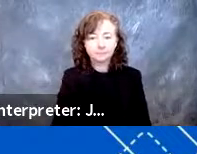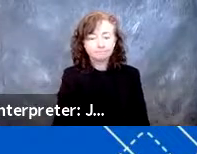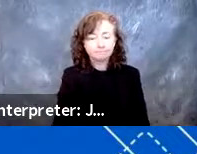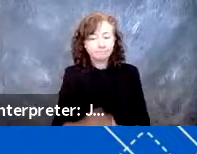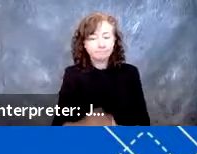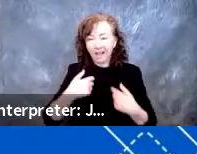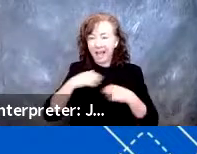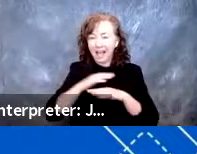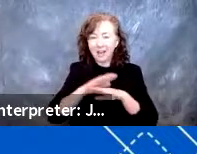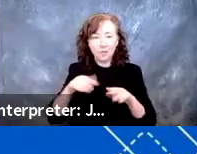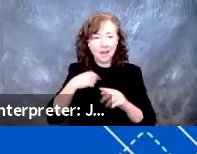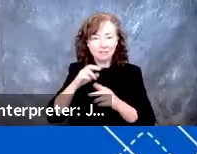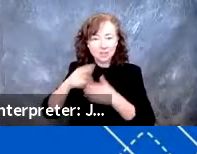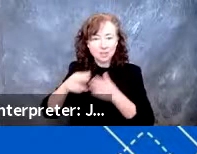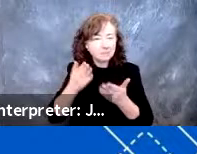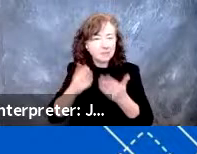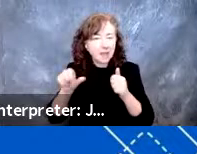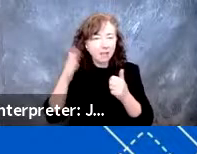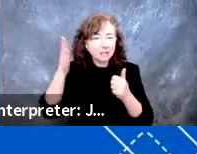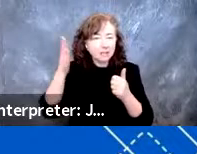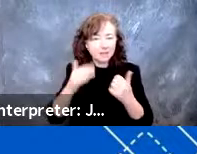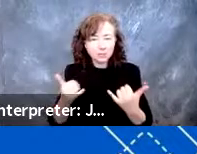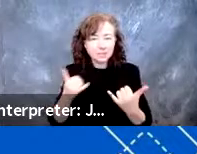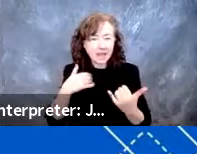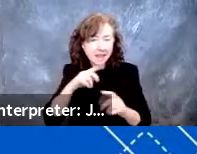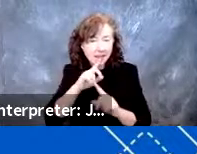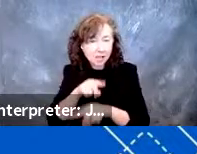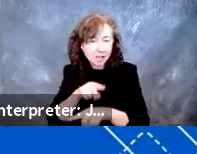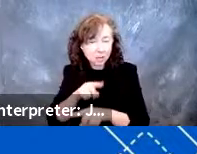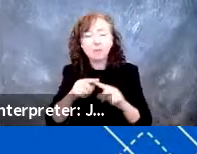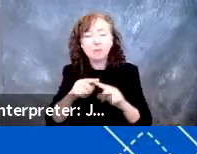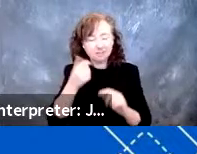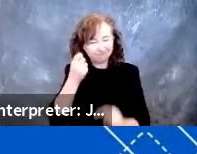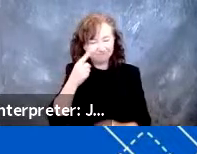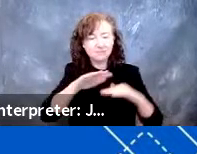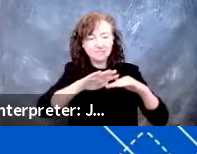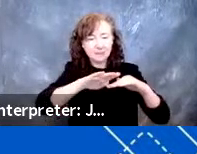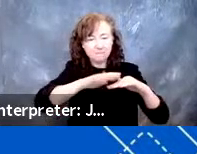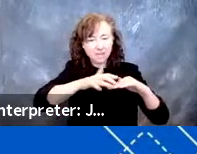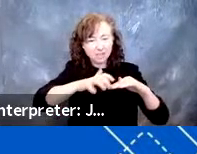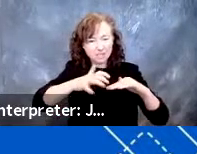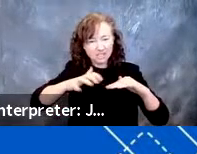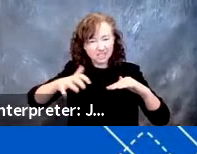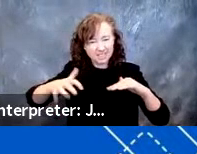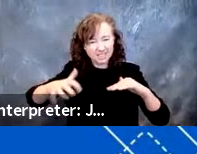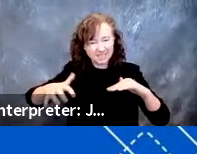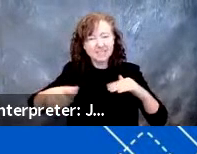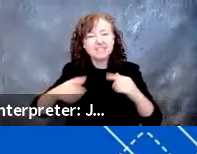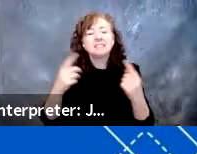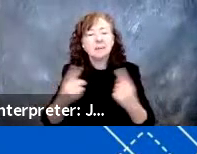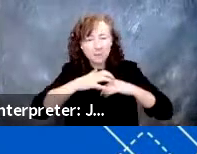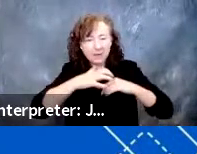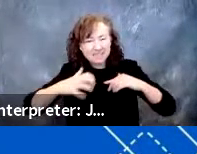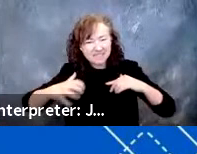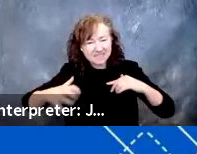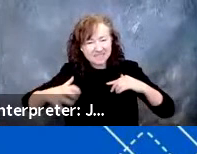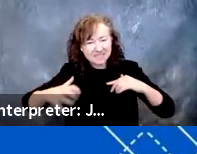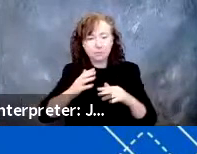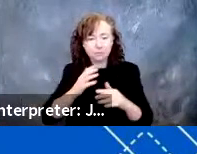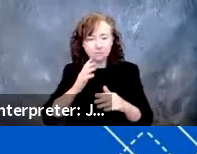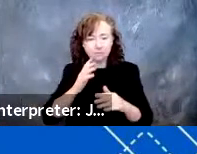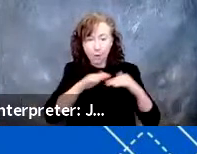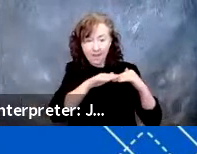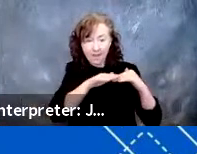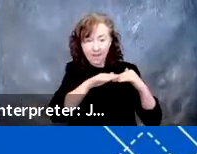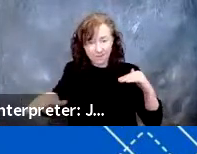being tested. The more friction we can design into the ramp, I think most would say